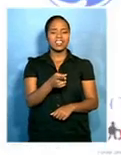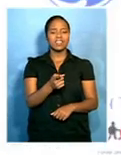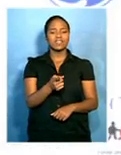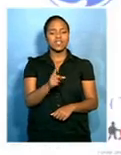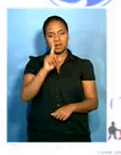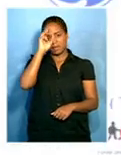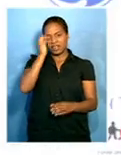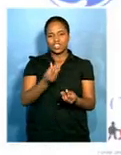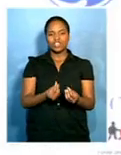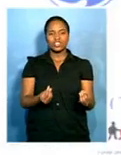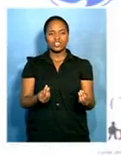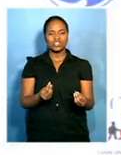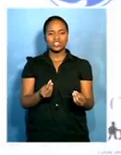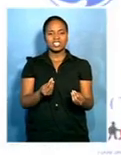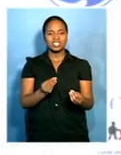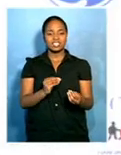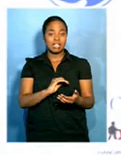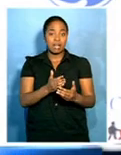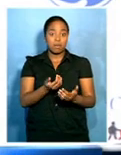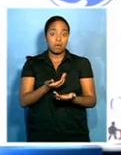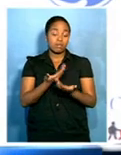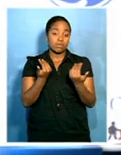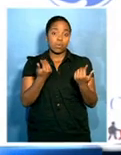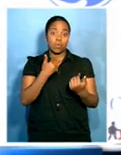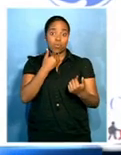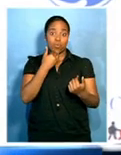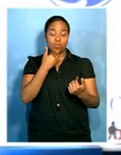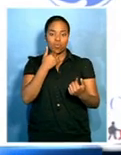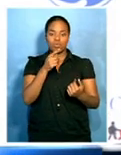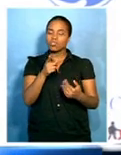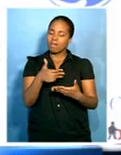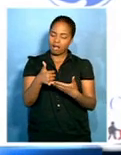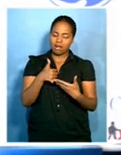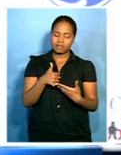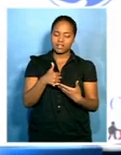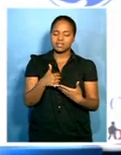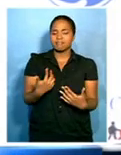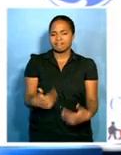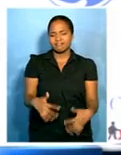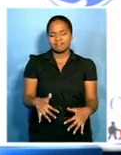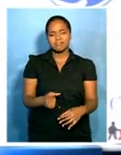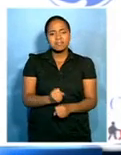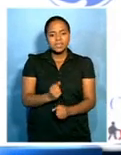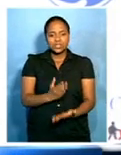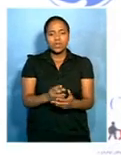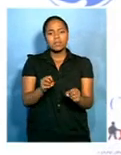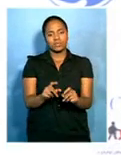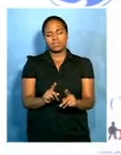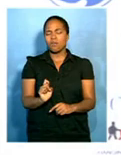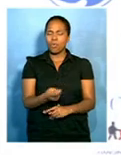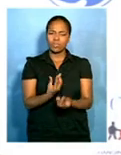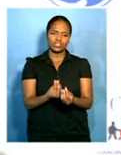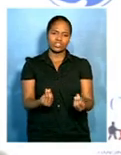We don't know where the next Mandela is, so you're helping us to give every child an